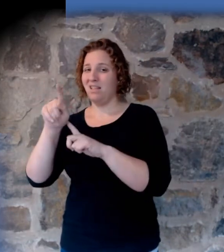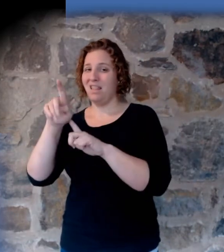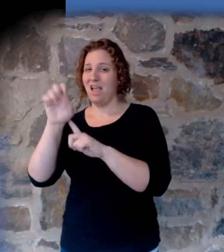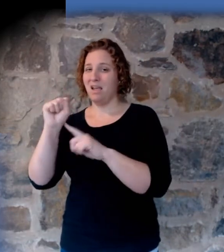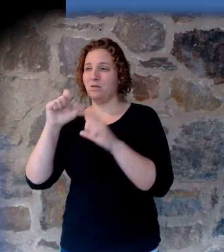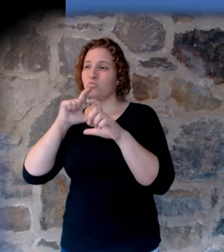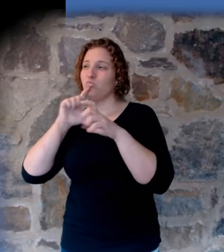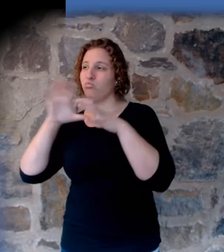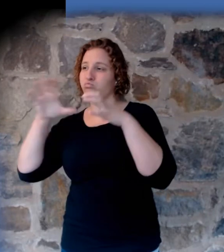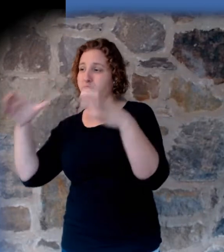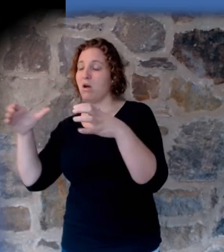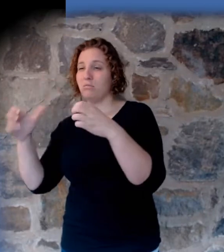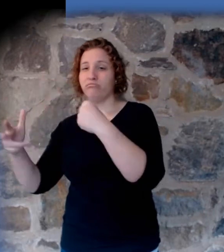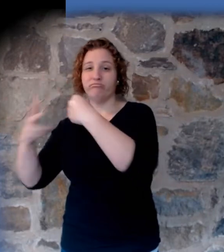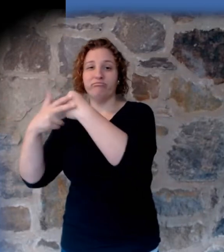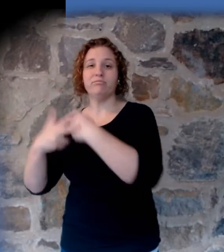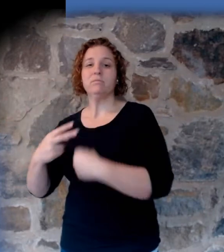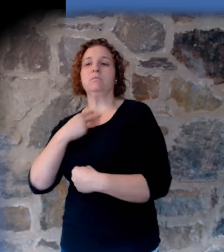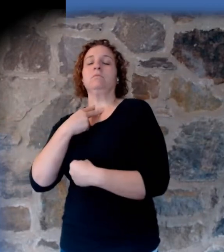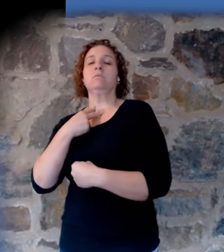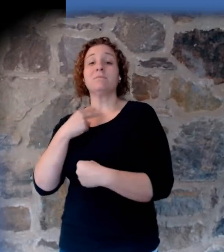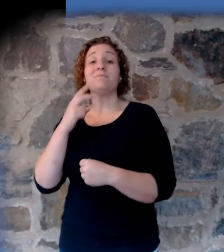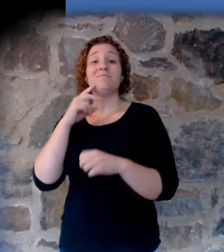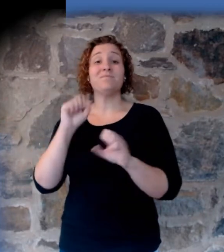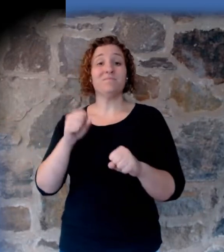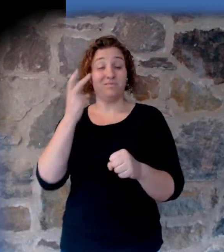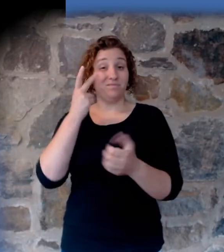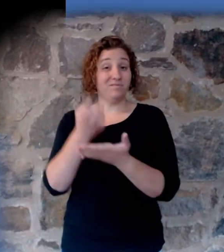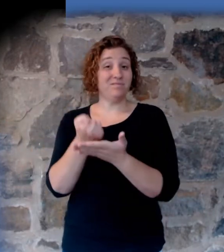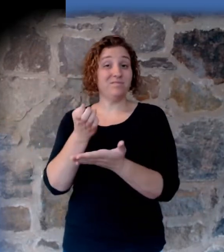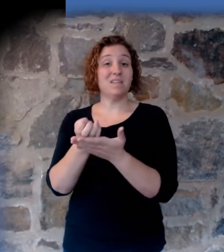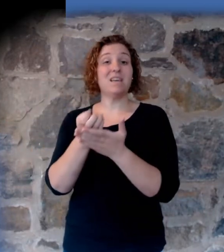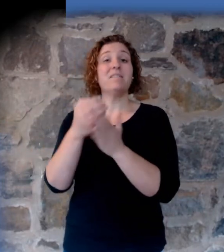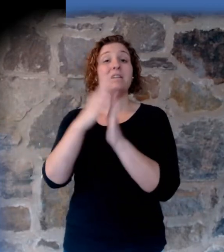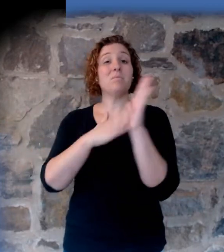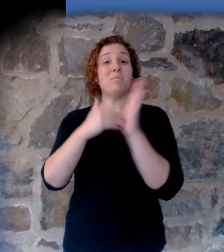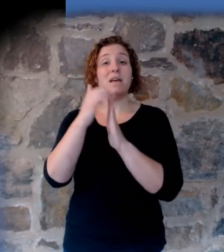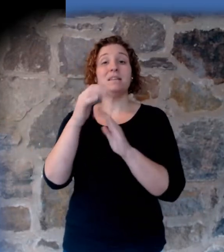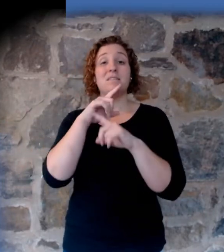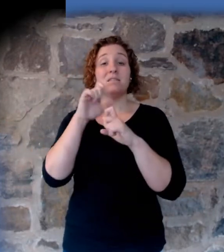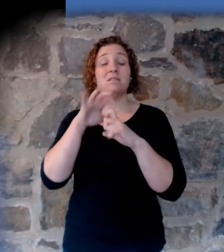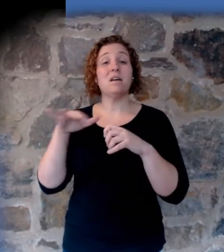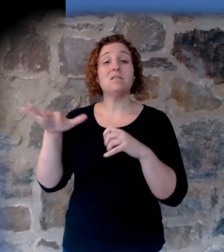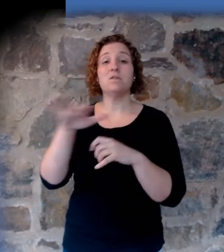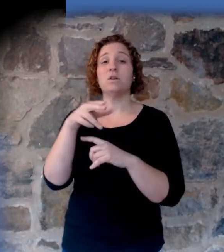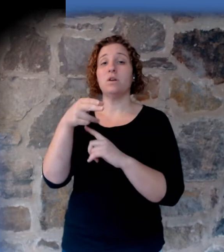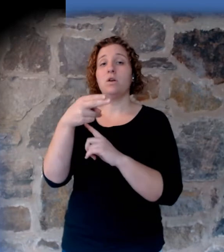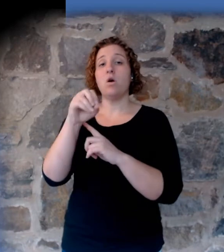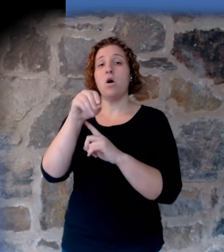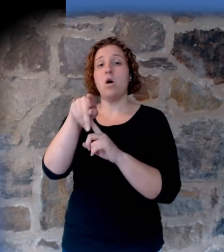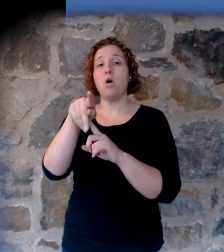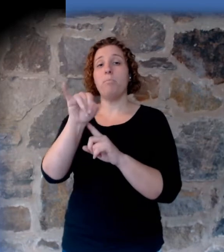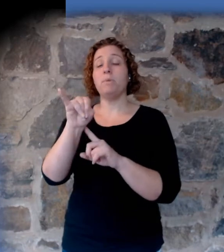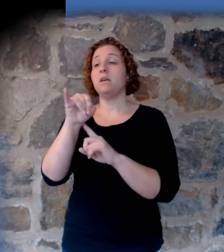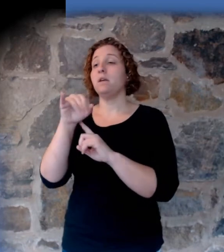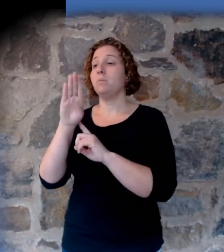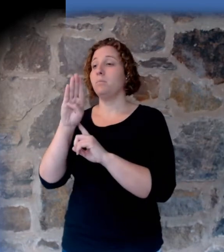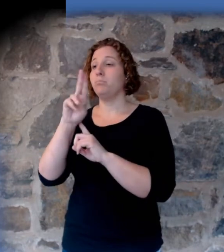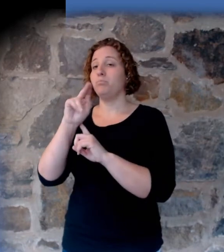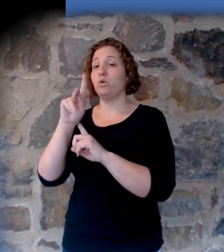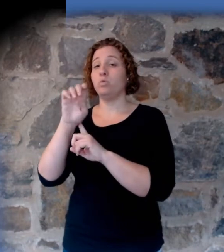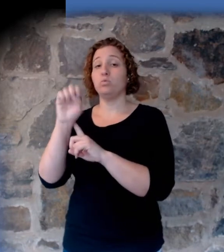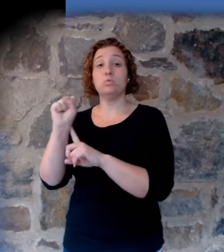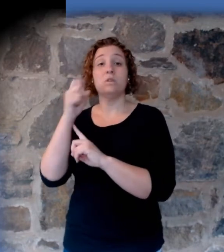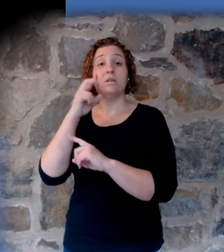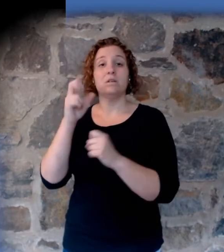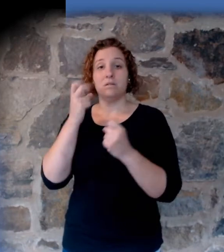evidence of the big lake in the Painted Desert, place called Hopi Buttes, about 500 cubic miles of water in this huge